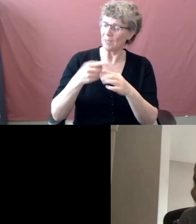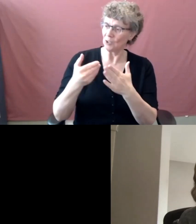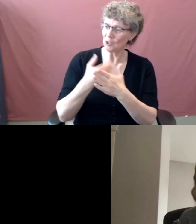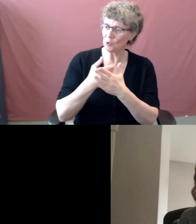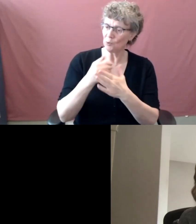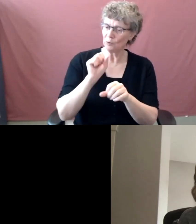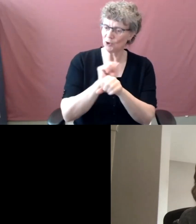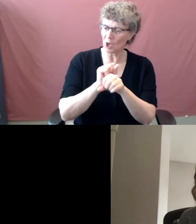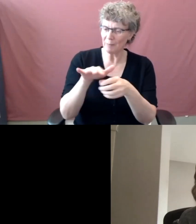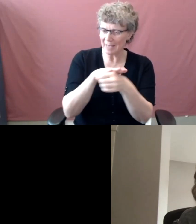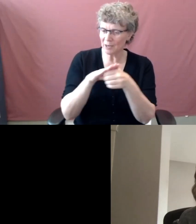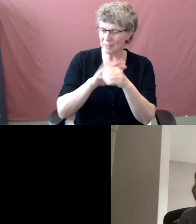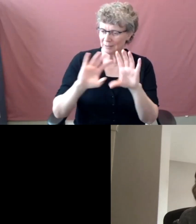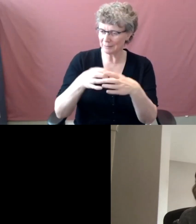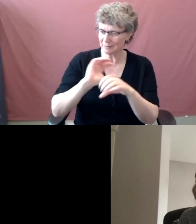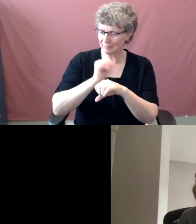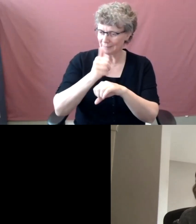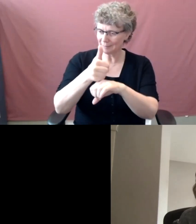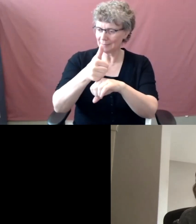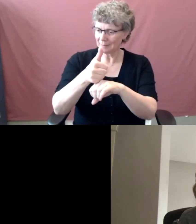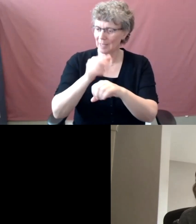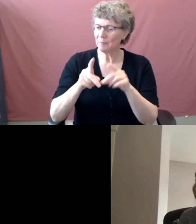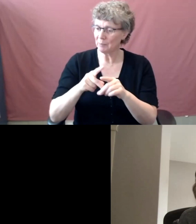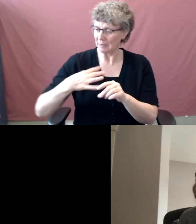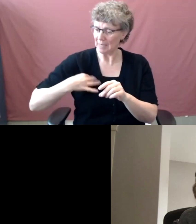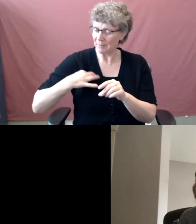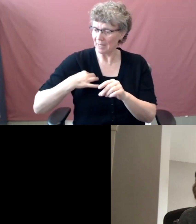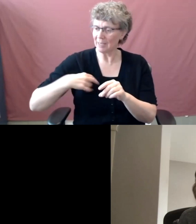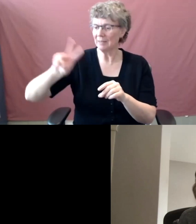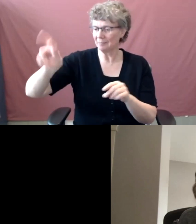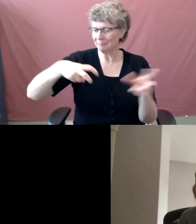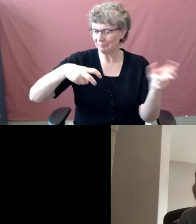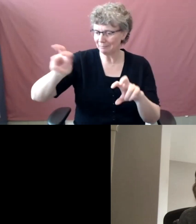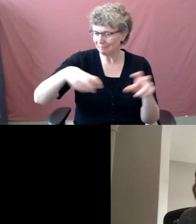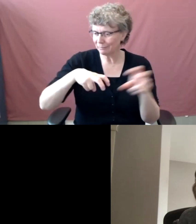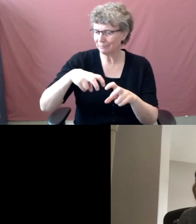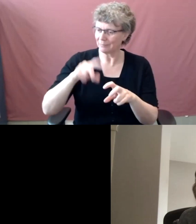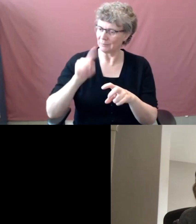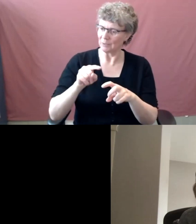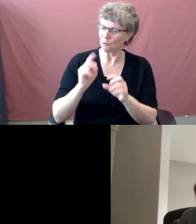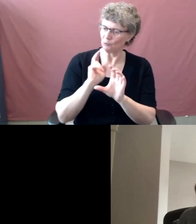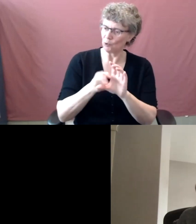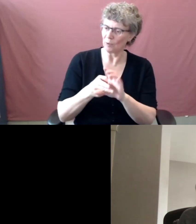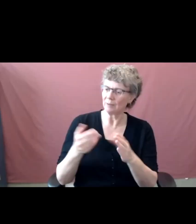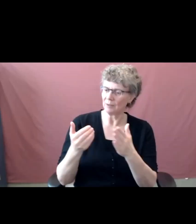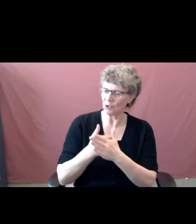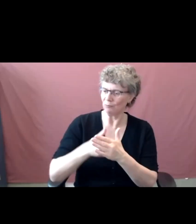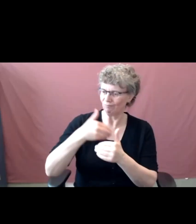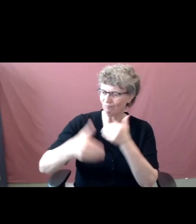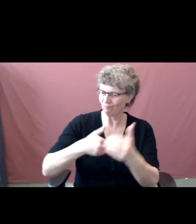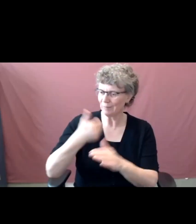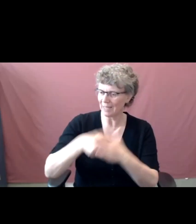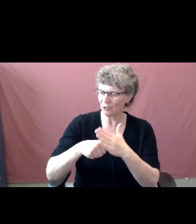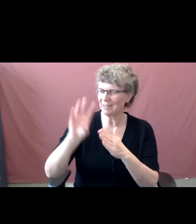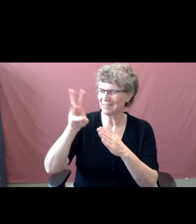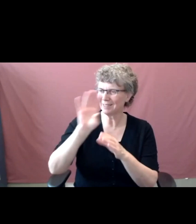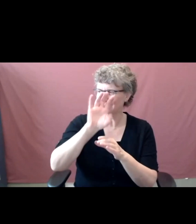expressions of interest processes will follow through that. Thank you. Thank you. And, and